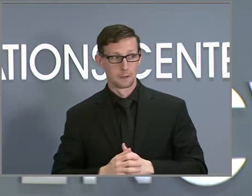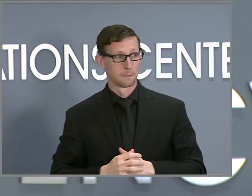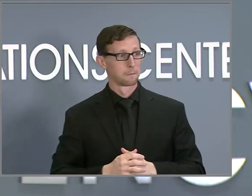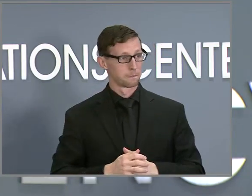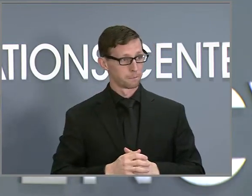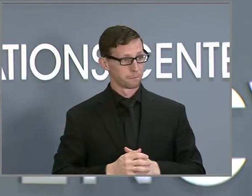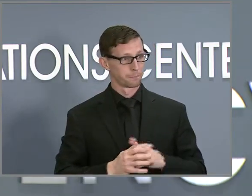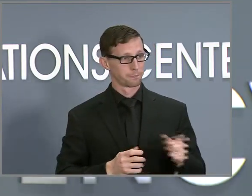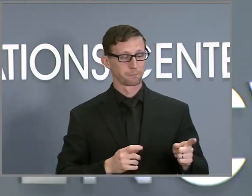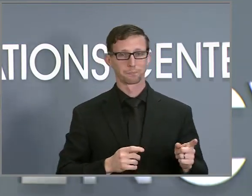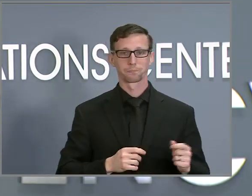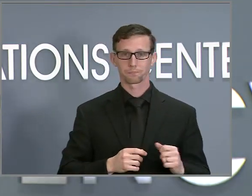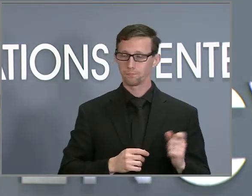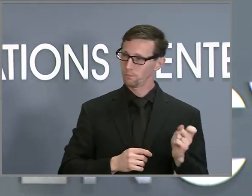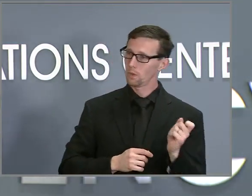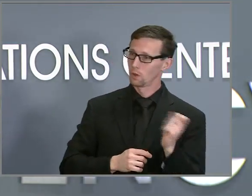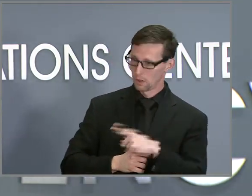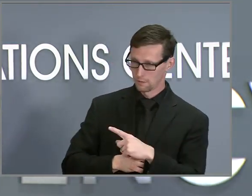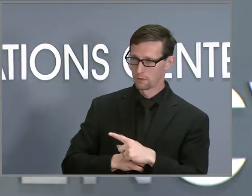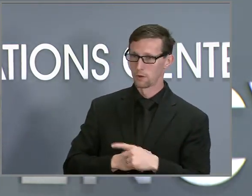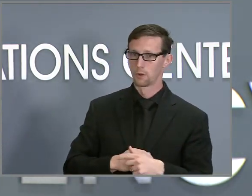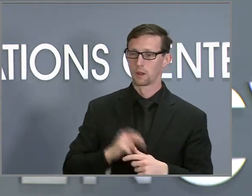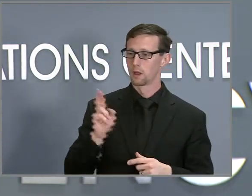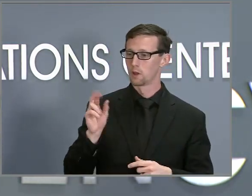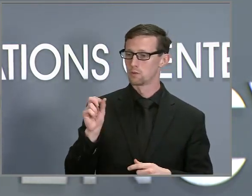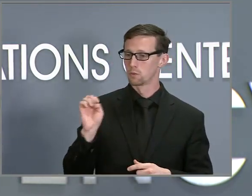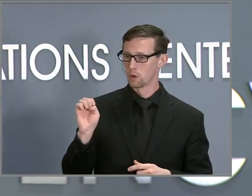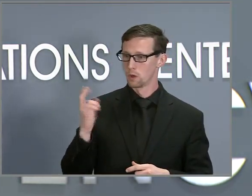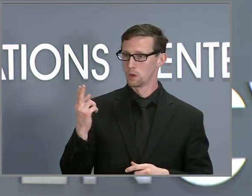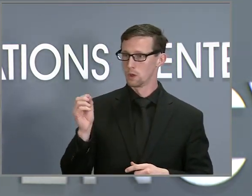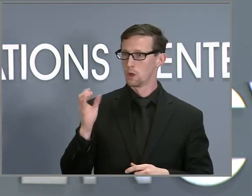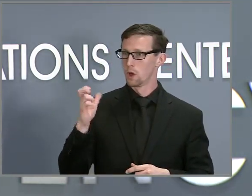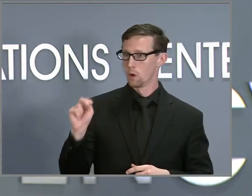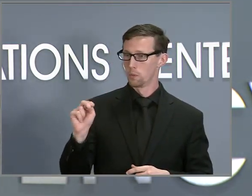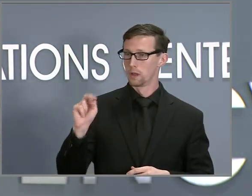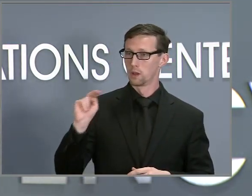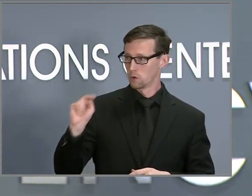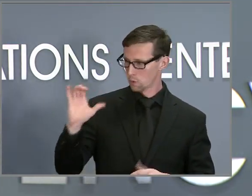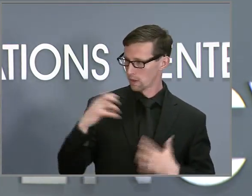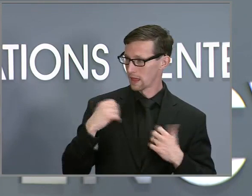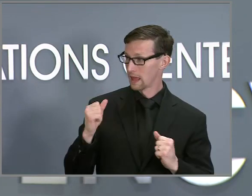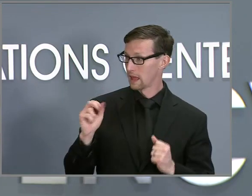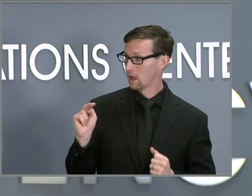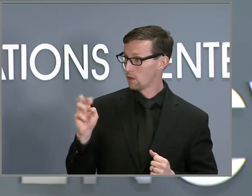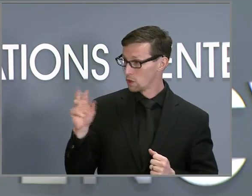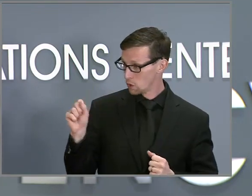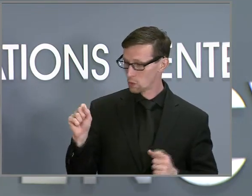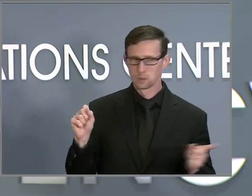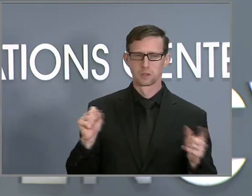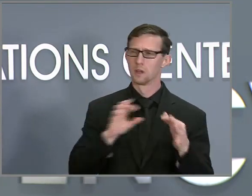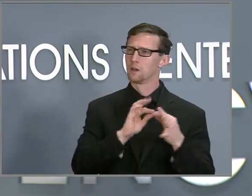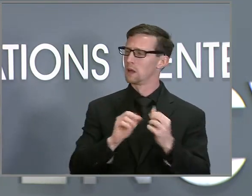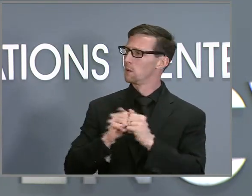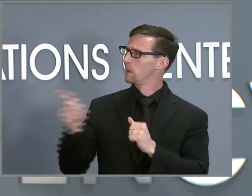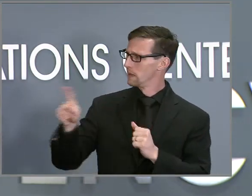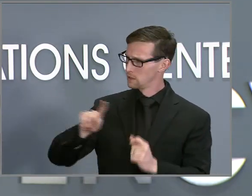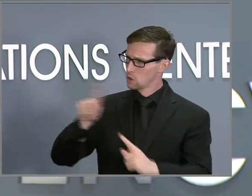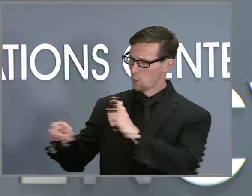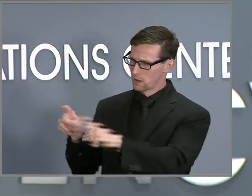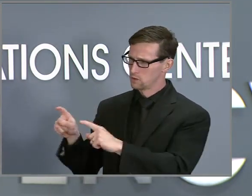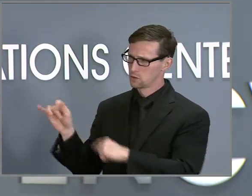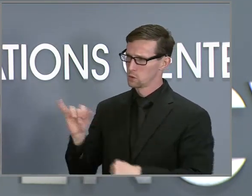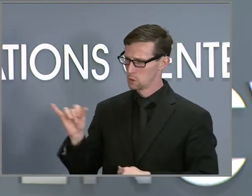Good afternoon, gentlemen. Rose Hoban from North Carolina Health News. So continuing on Michael's line of questioning about the